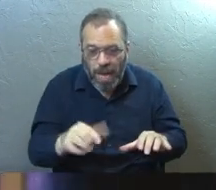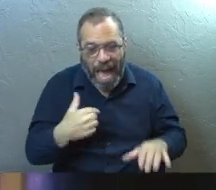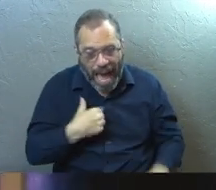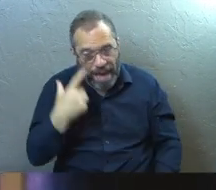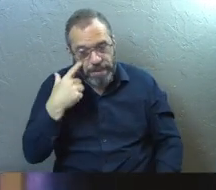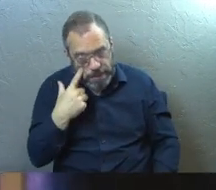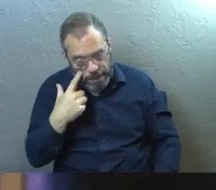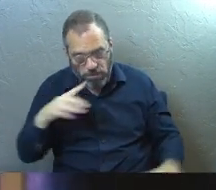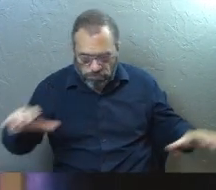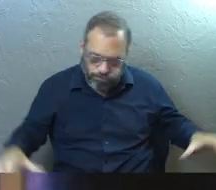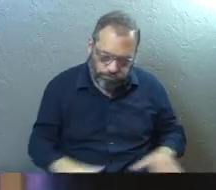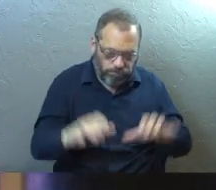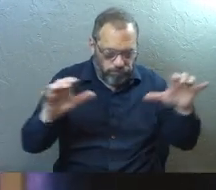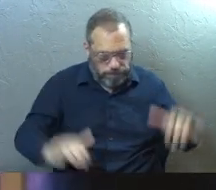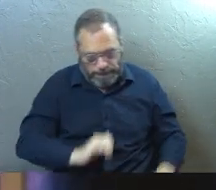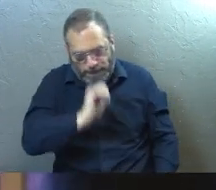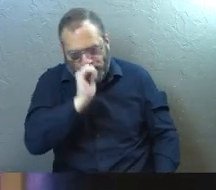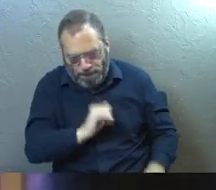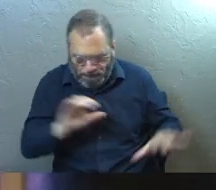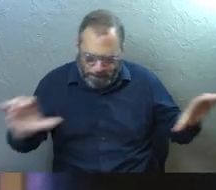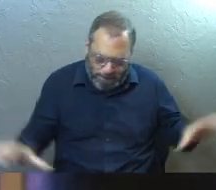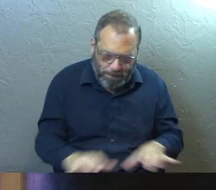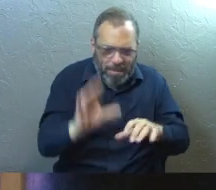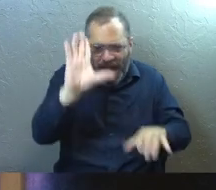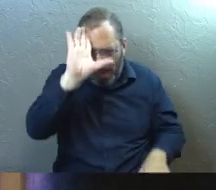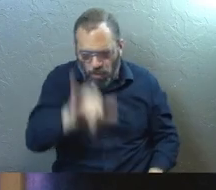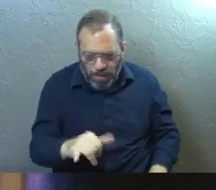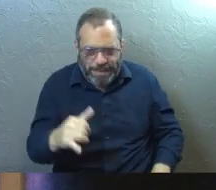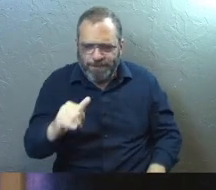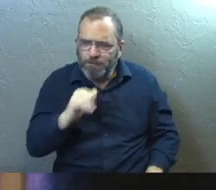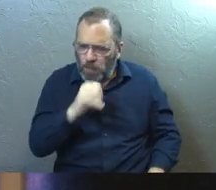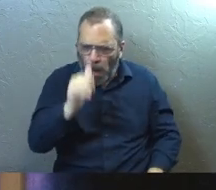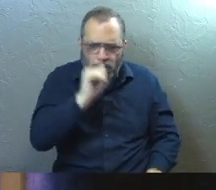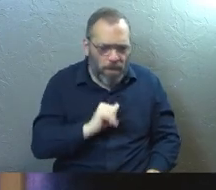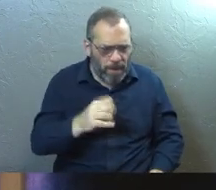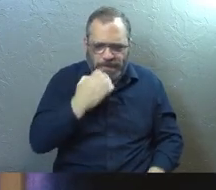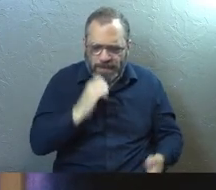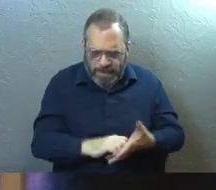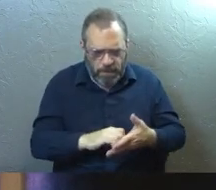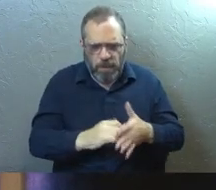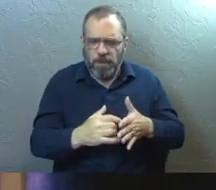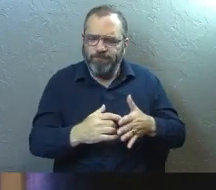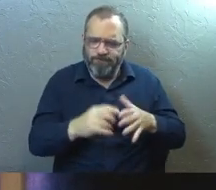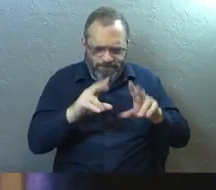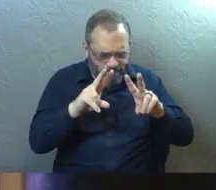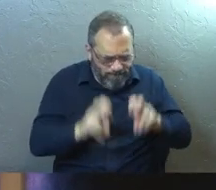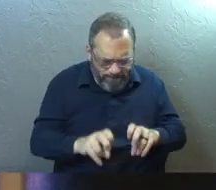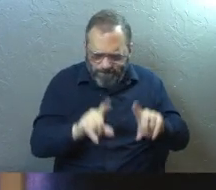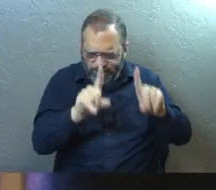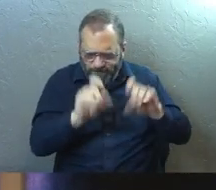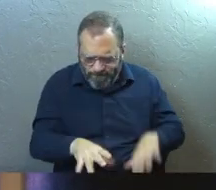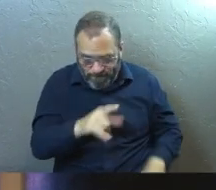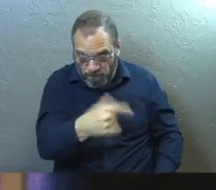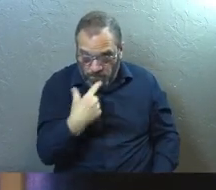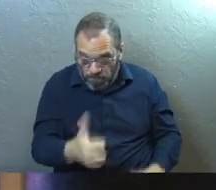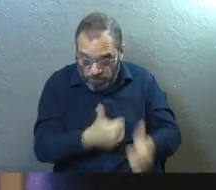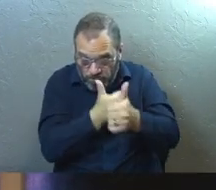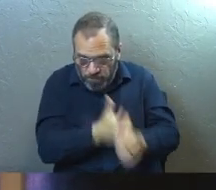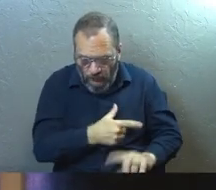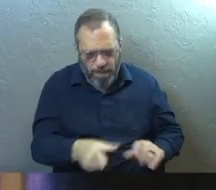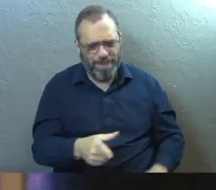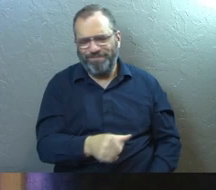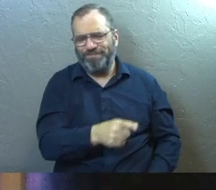I've seen your hard work and your patient endurance. I know you don't tolerate evil people. You have examined the claims of those who say they're apostles,